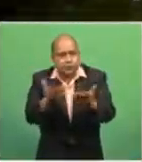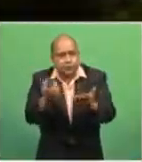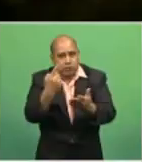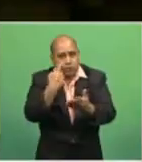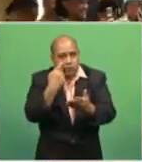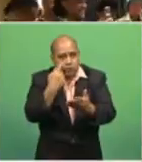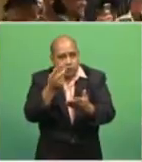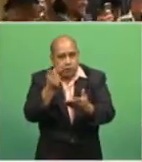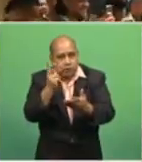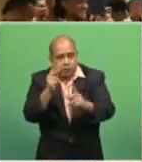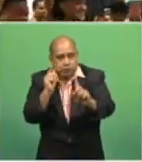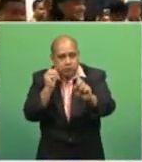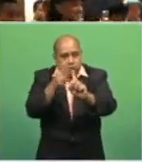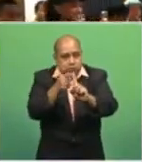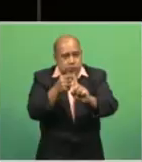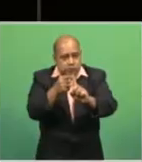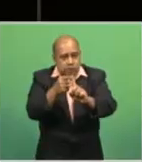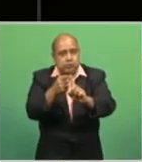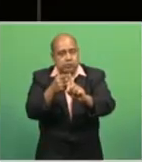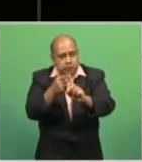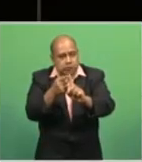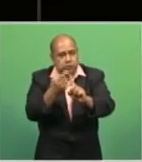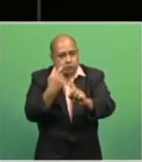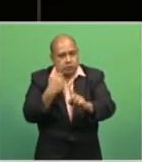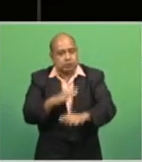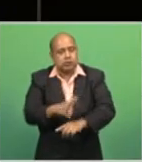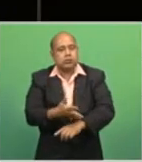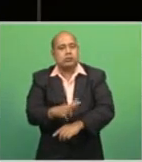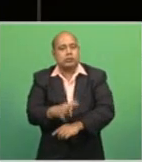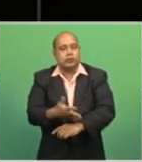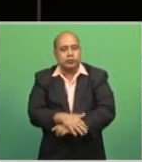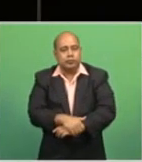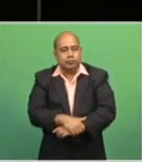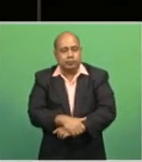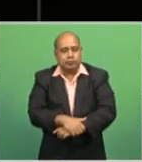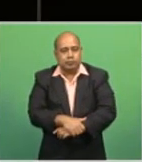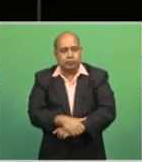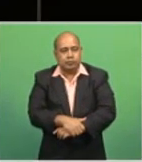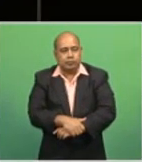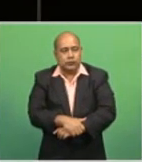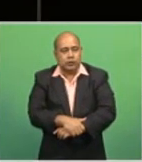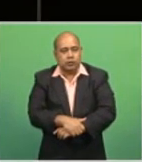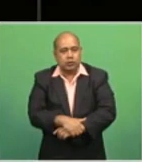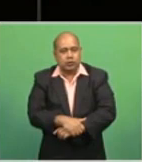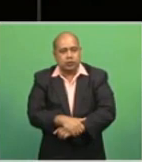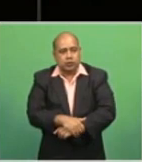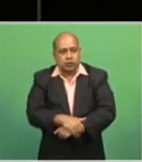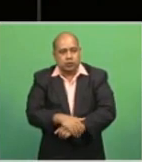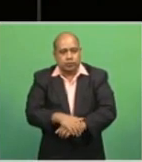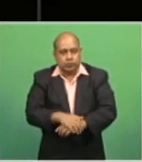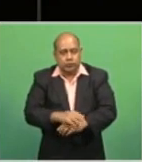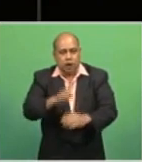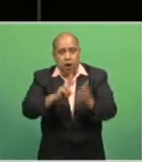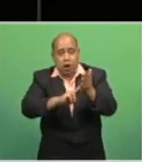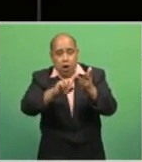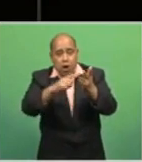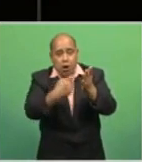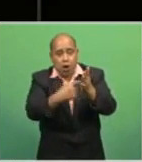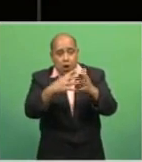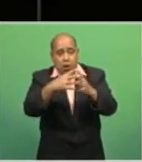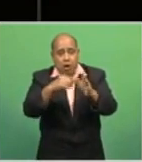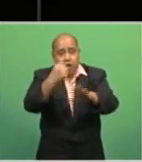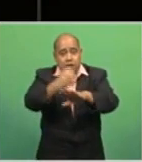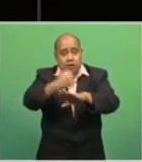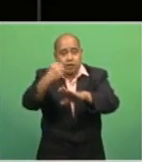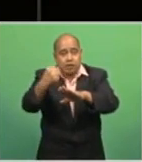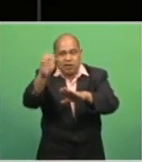Prakash, FBC News. The Norwegian government is providing 24 scholarships to Pacific Island